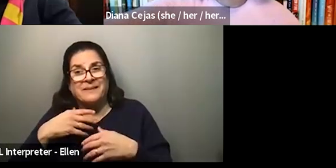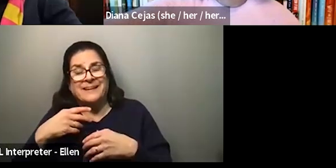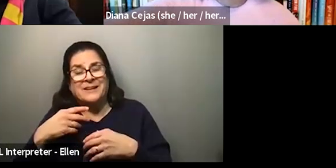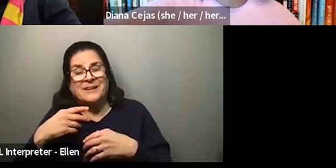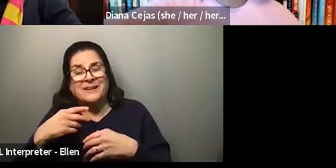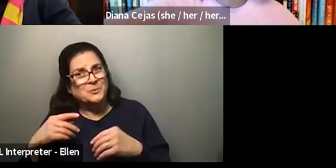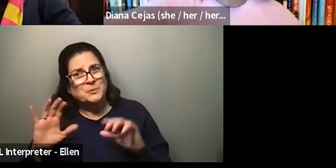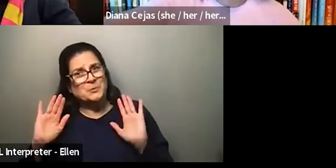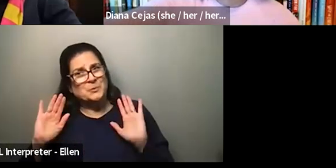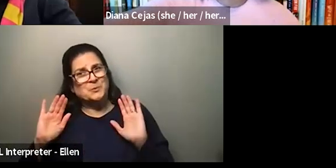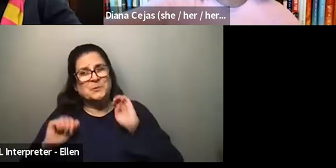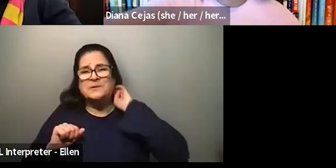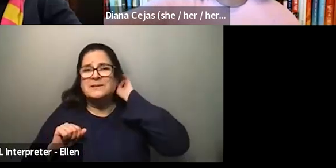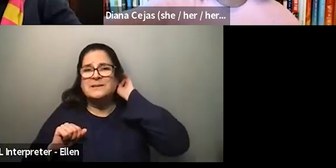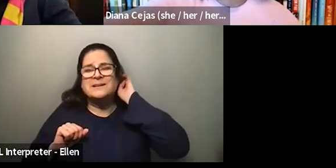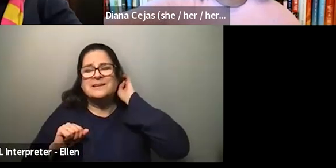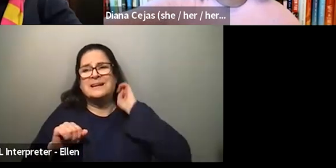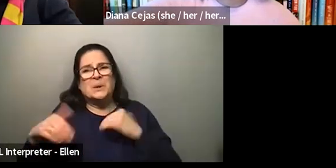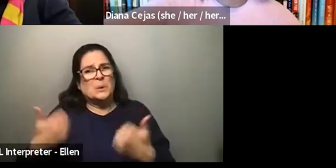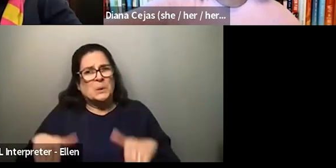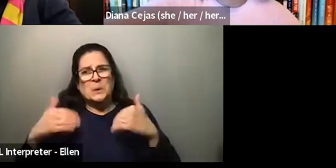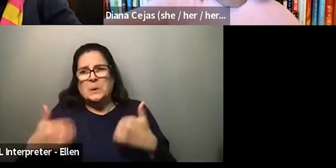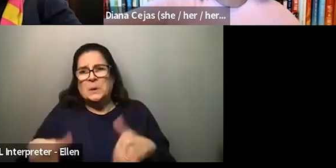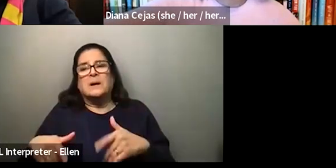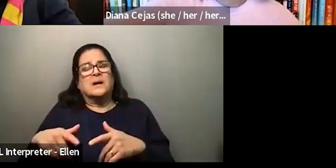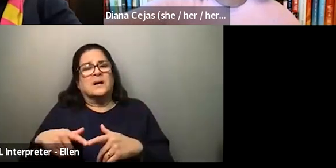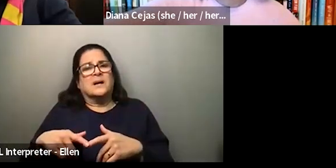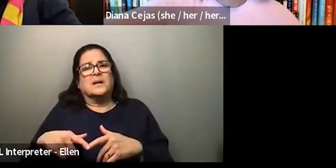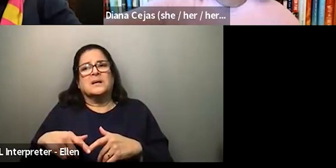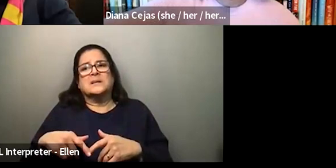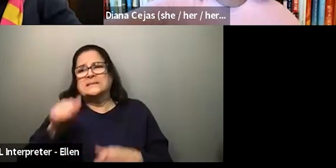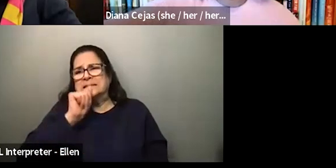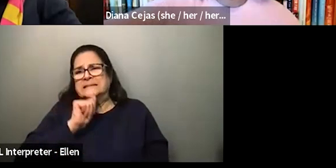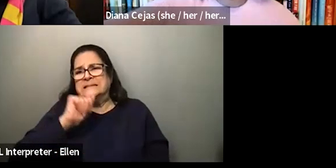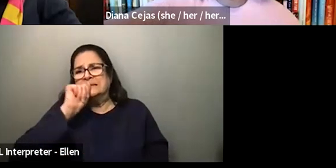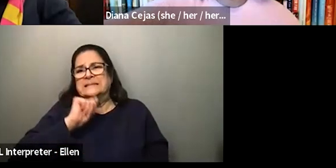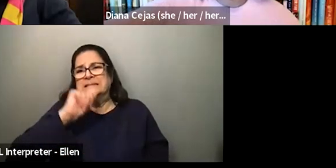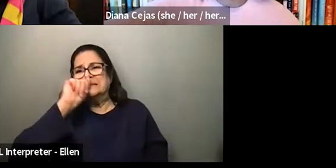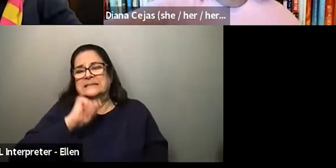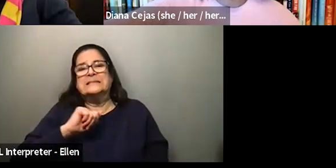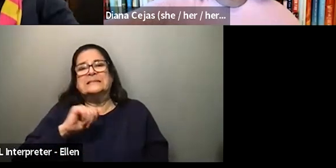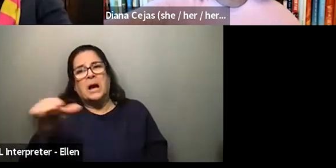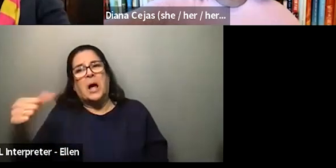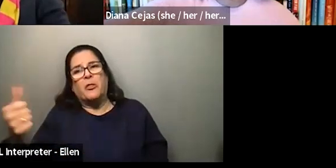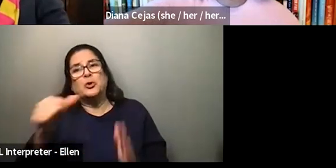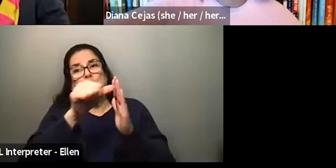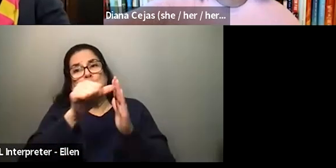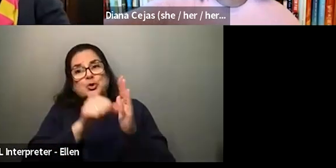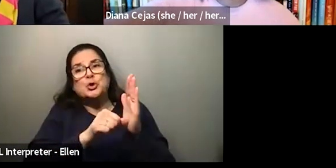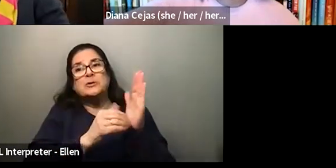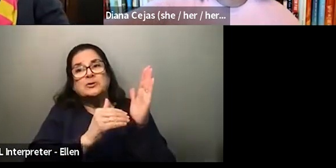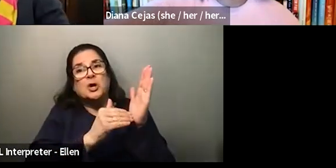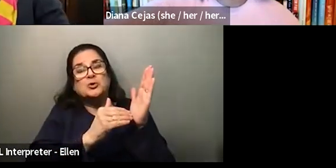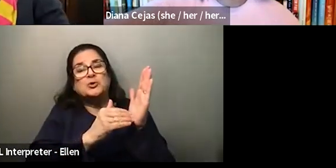And it's just so loaded. And it was, you know, it took me a while to realize that my, some of my surgical colleagues and some of my other colleagues didn't realize what